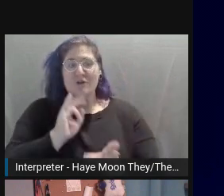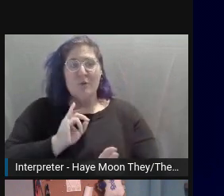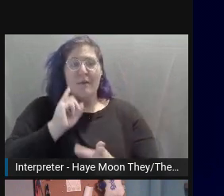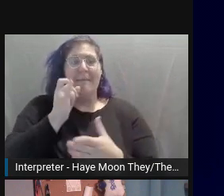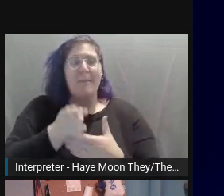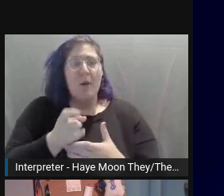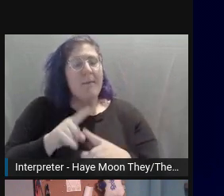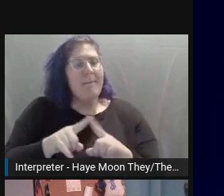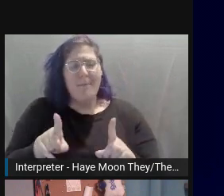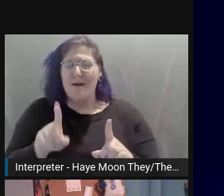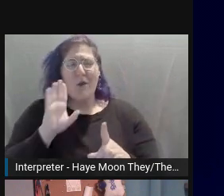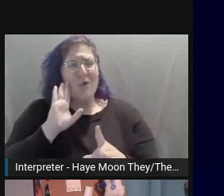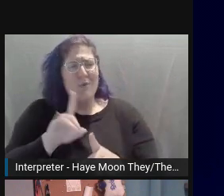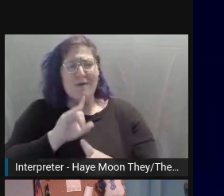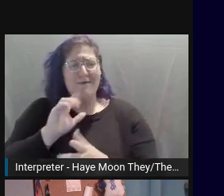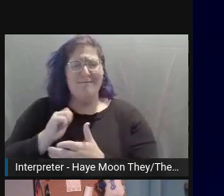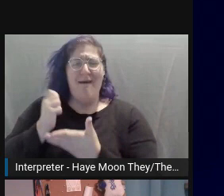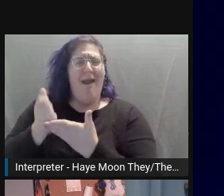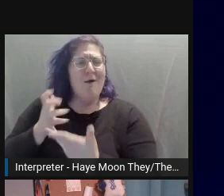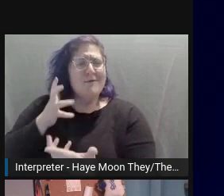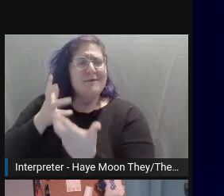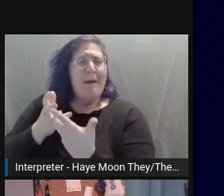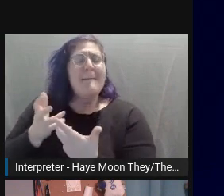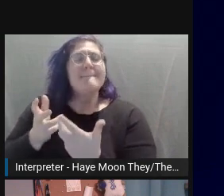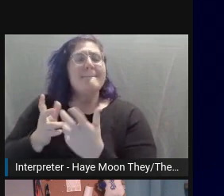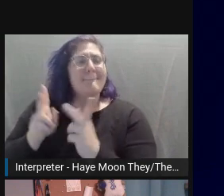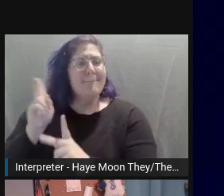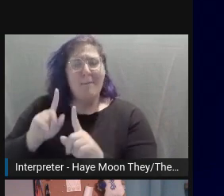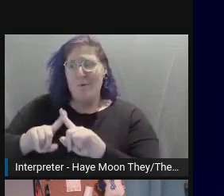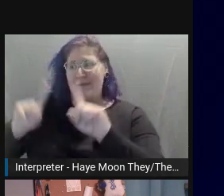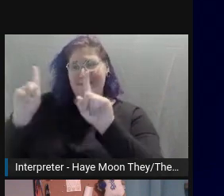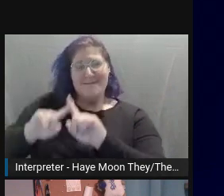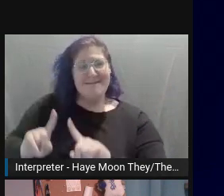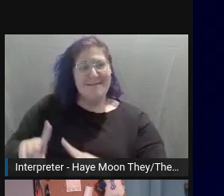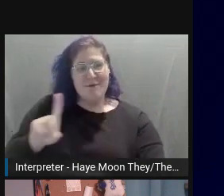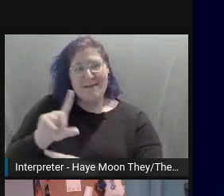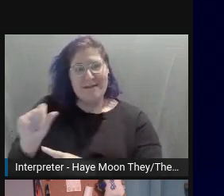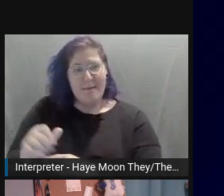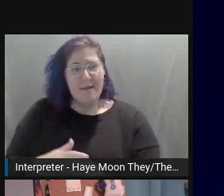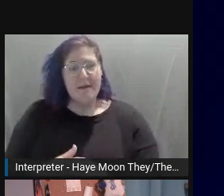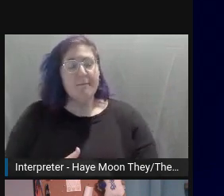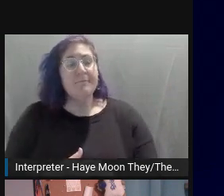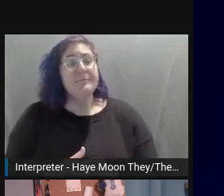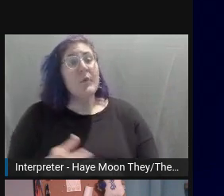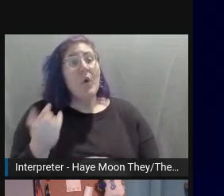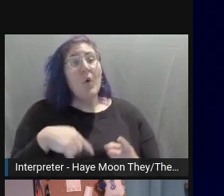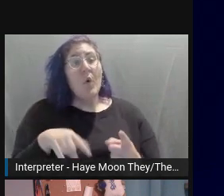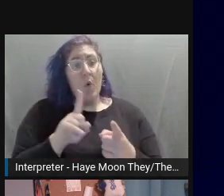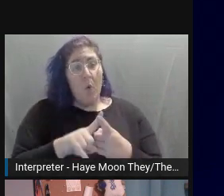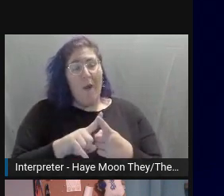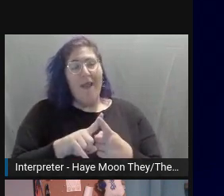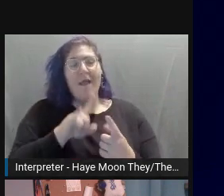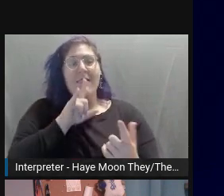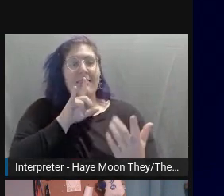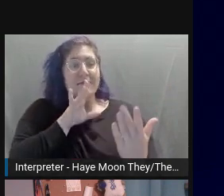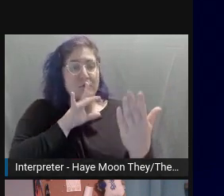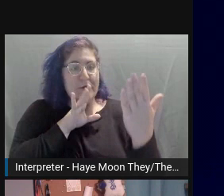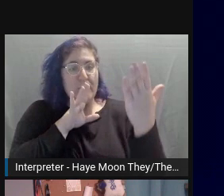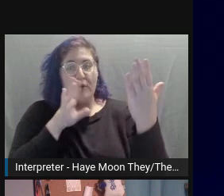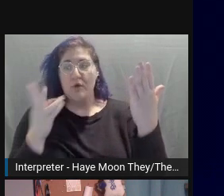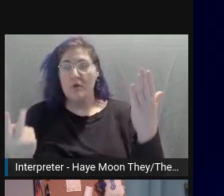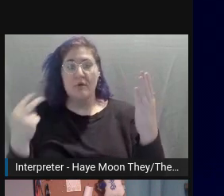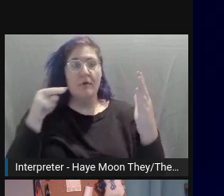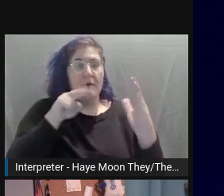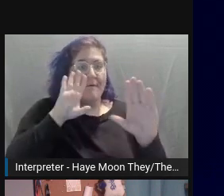and motor disabilities, for example. When a screen reader lands on an image, the alt text will be read out loud to them, which provides context